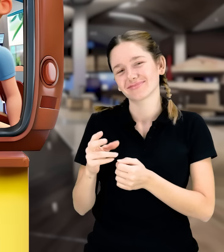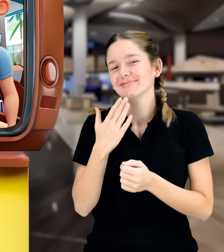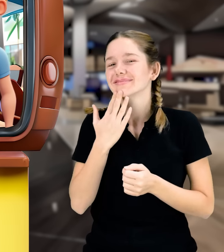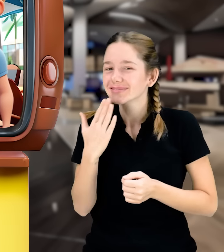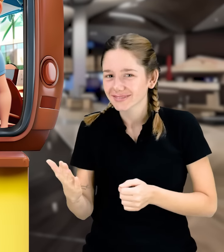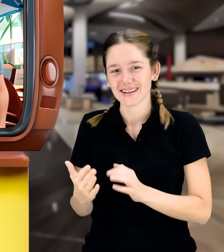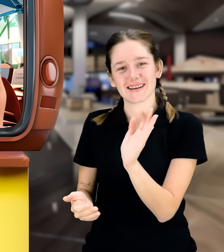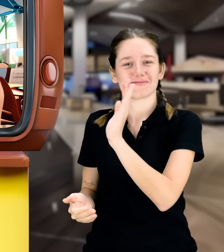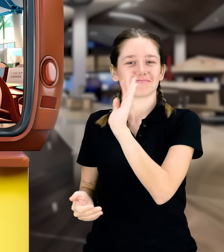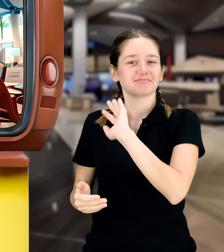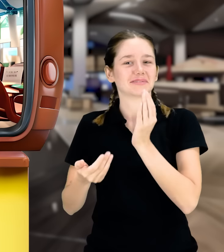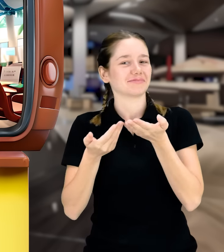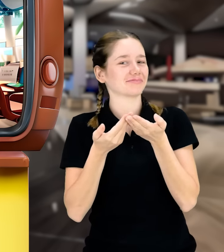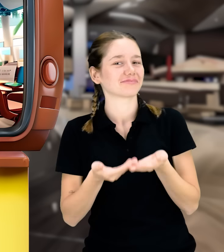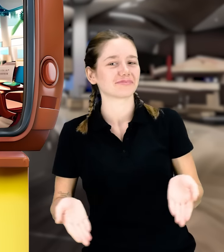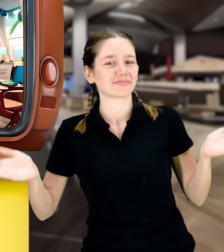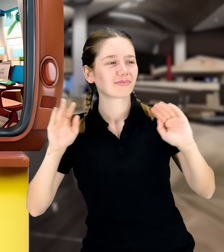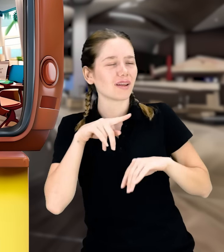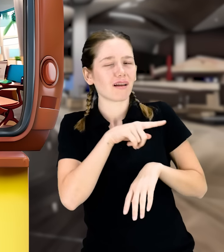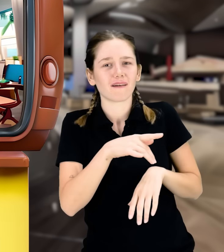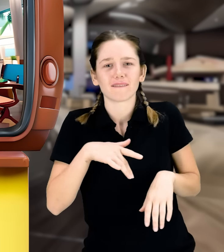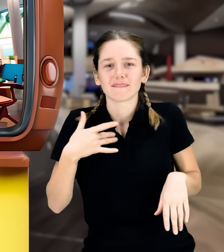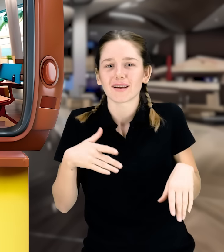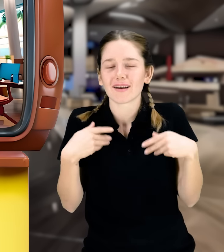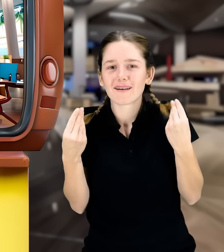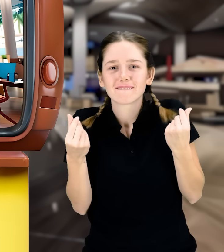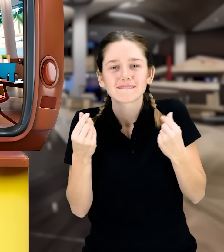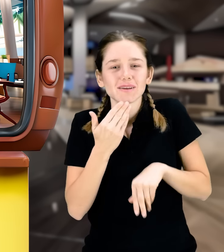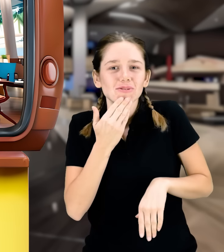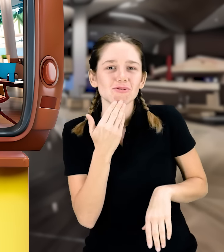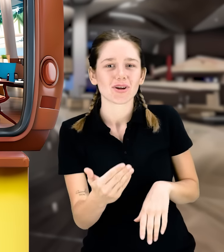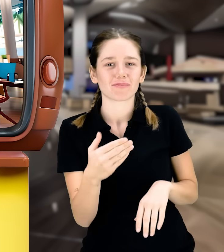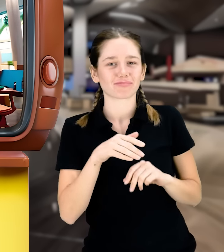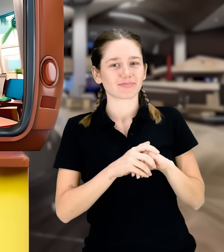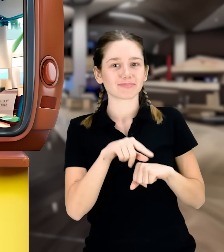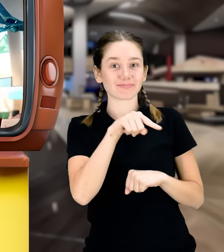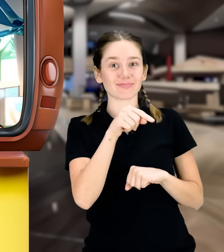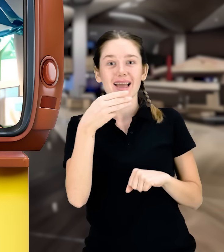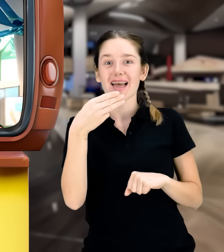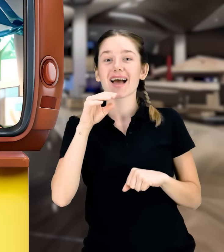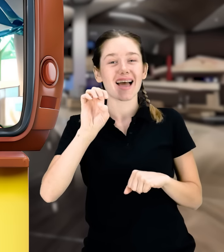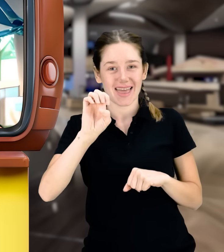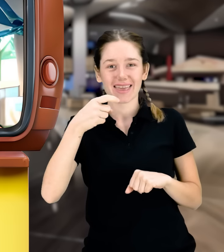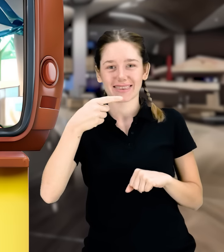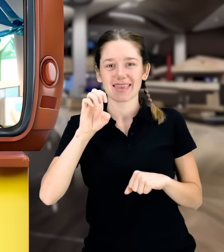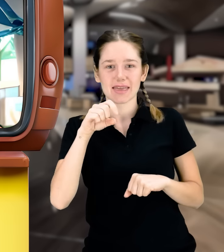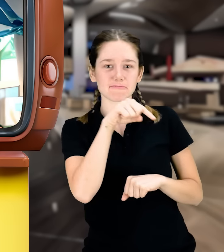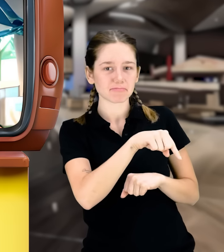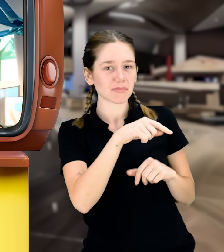be with you. They said their goodbyes. After this, Ege turned to Ruzgar and said,